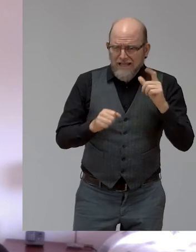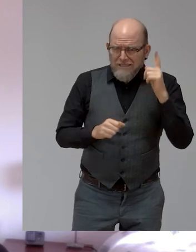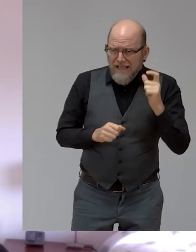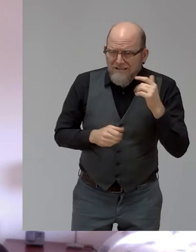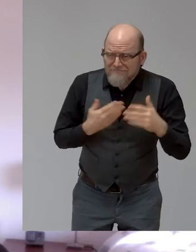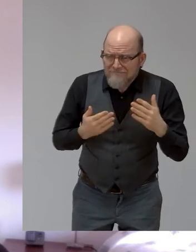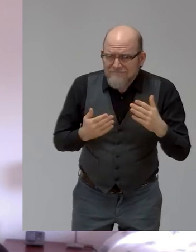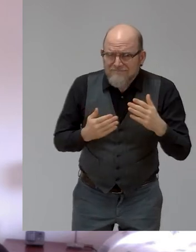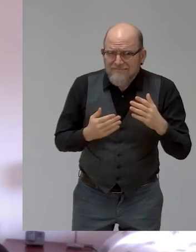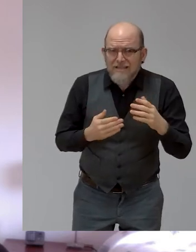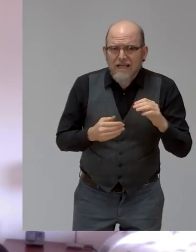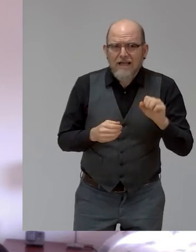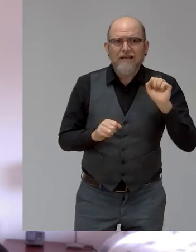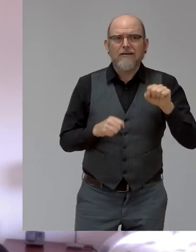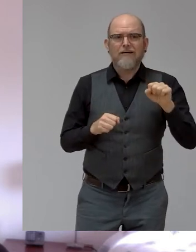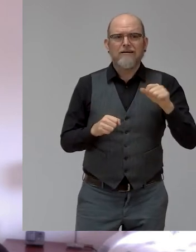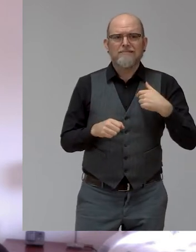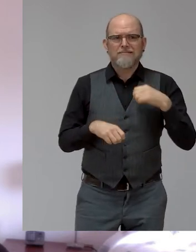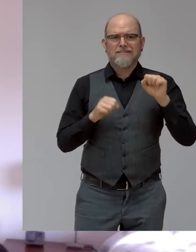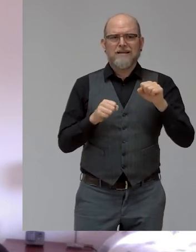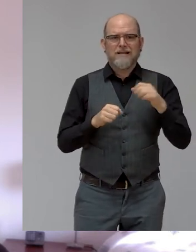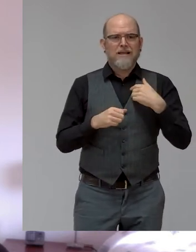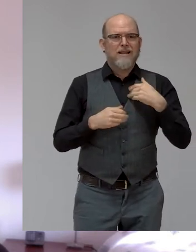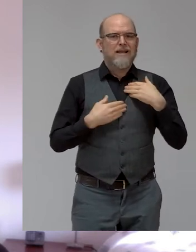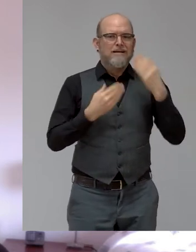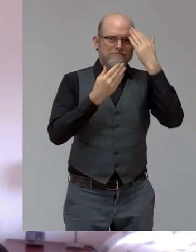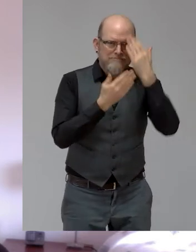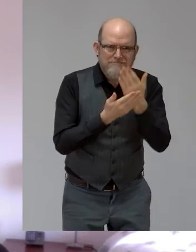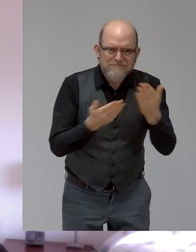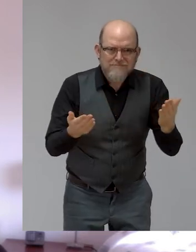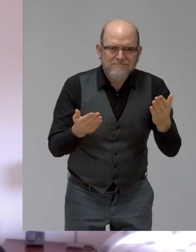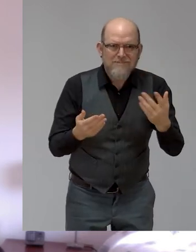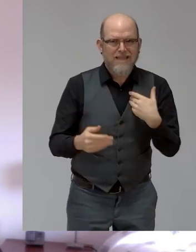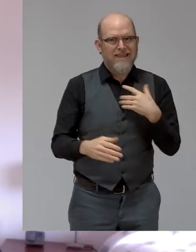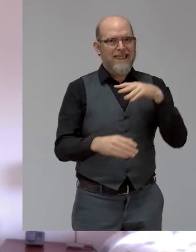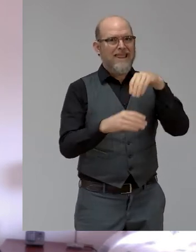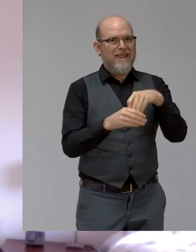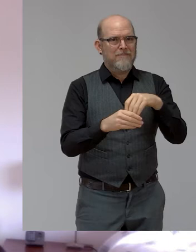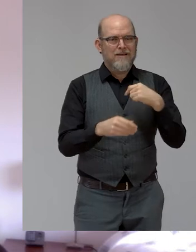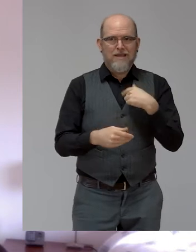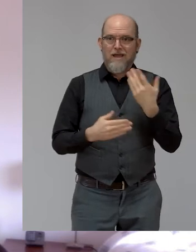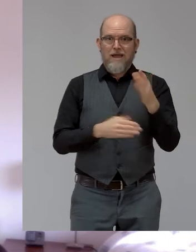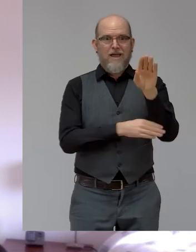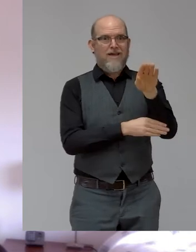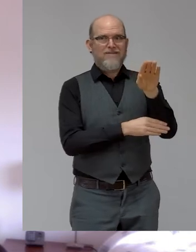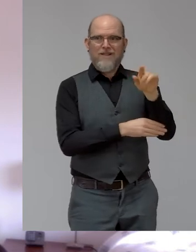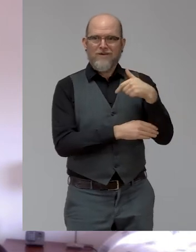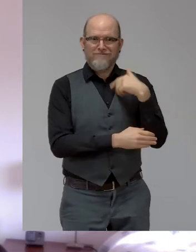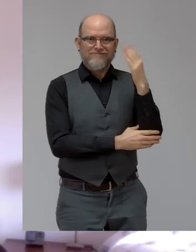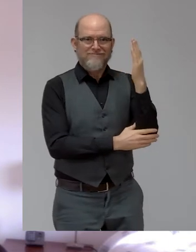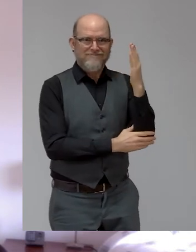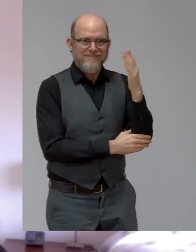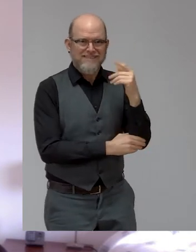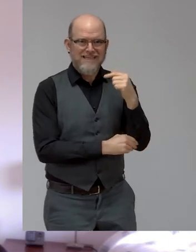I'm really, really delighted and honored to be here this afternoon, evening, whatever time it is.